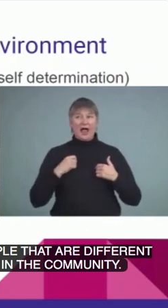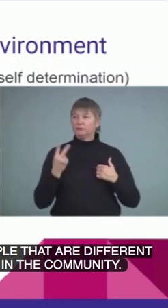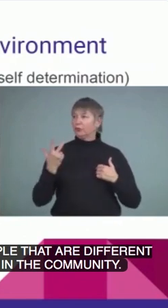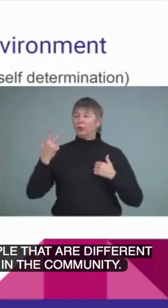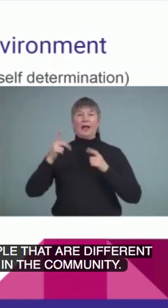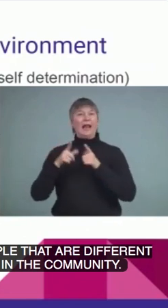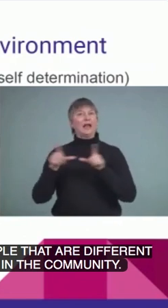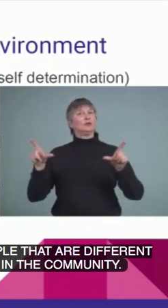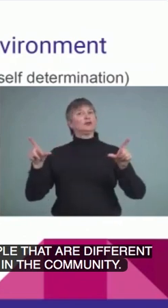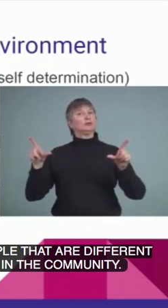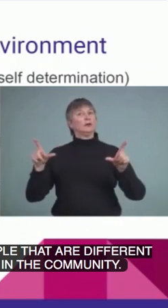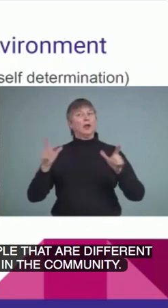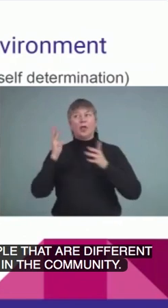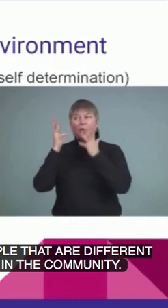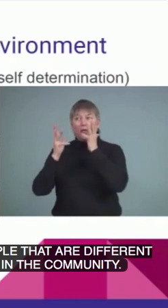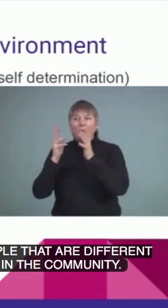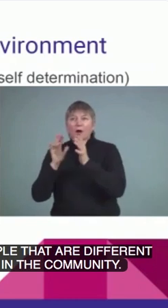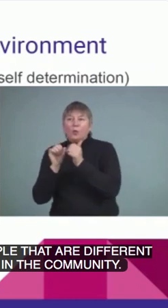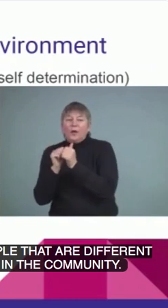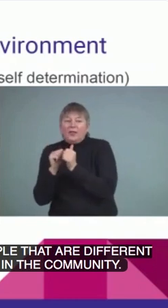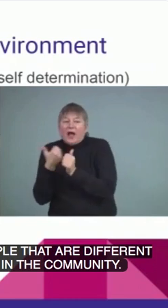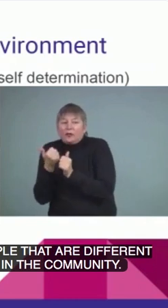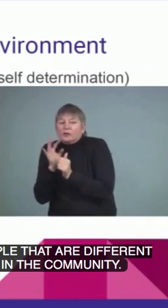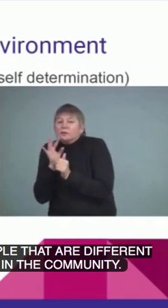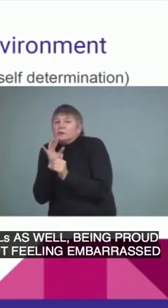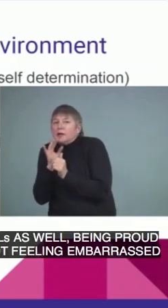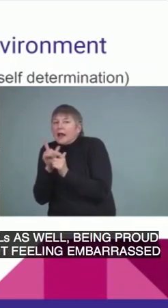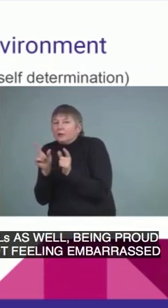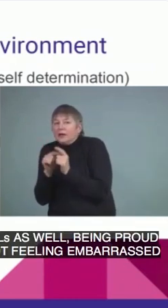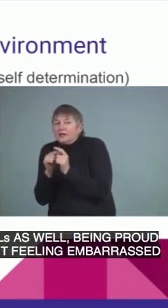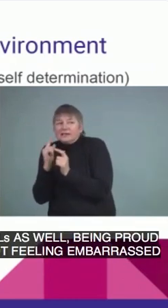embarrassed that, you know, I speak something else and it sounds different.